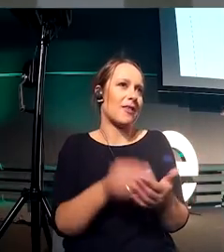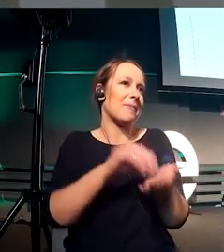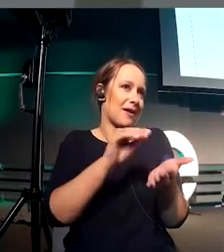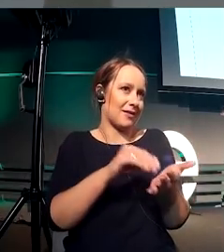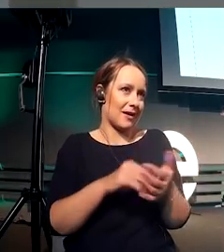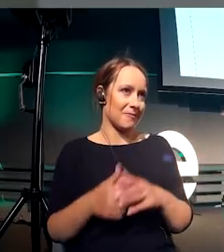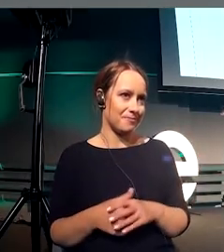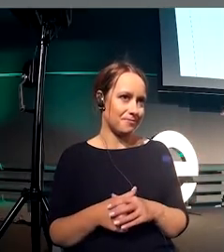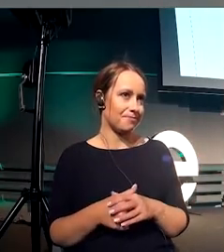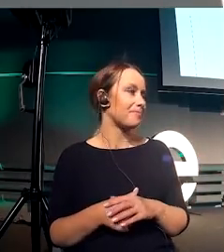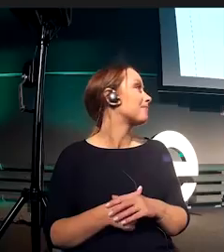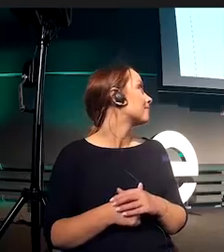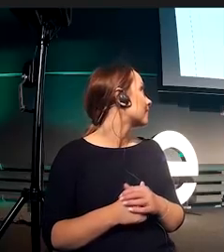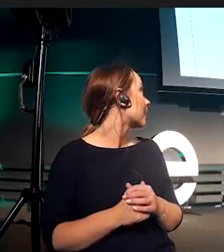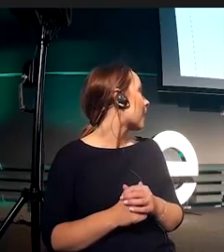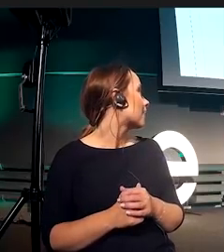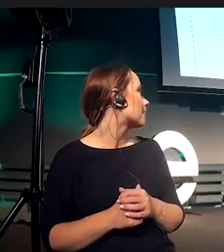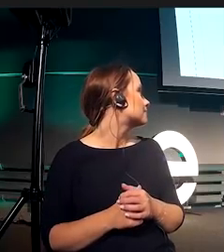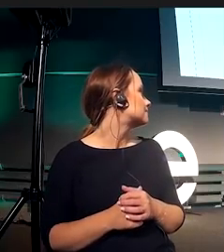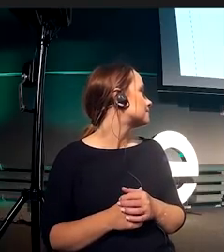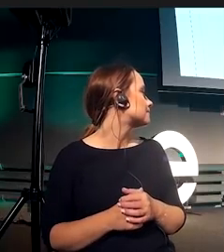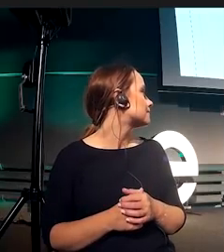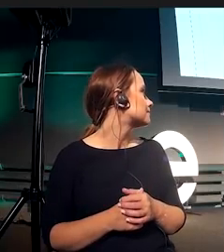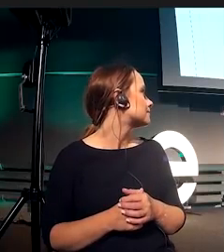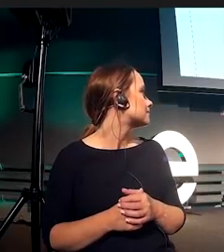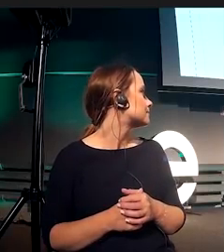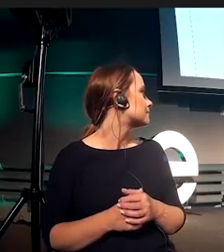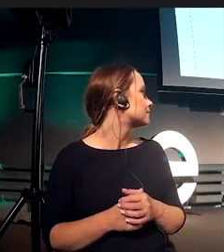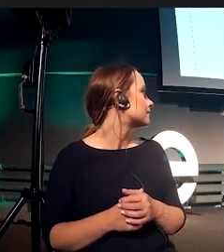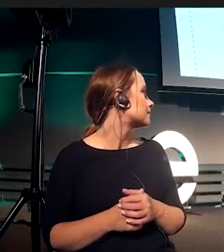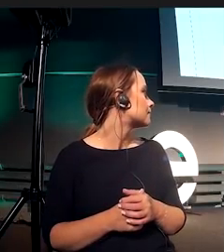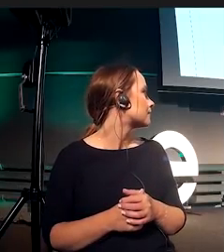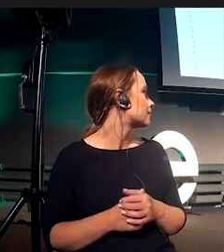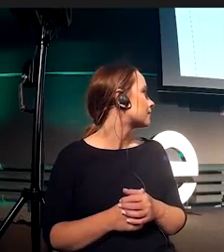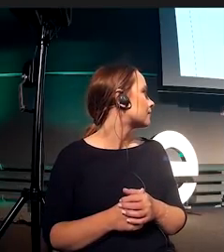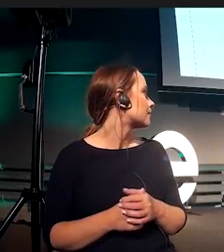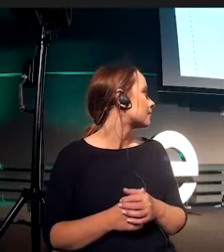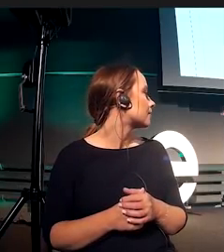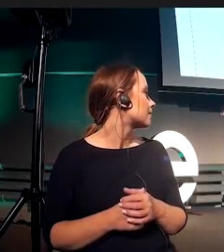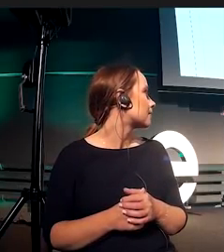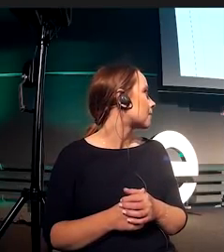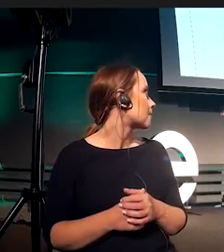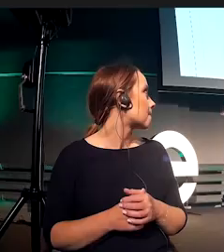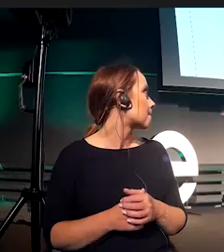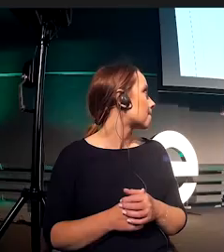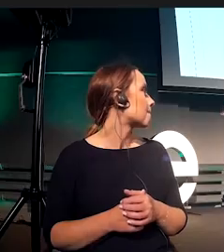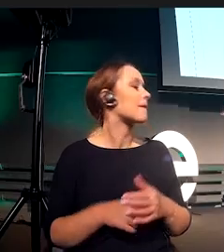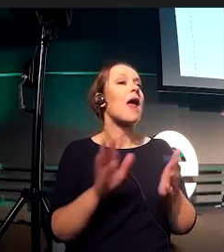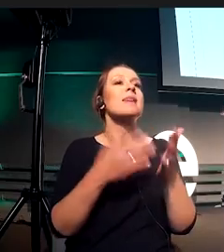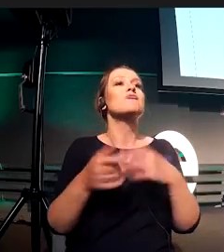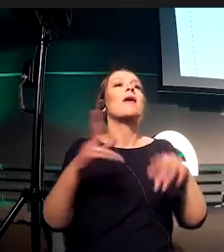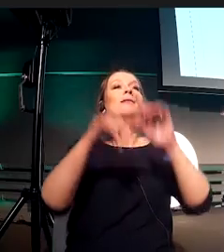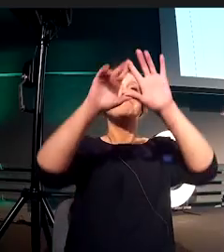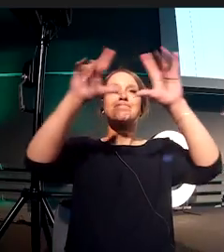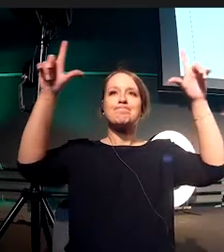that I do usually that we created. For instance, we need to decide what are the margins on our page. So here you